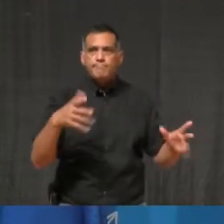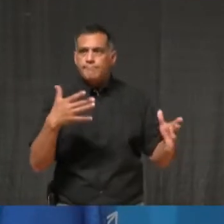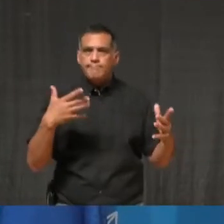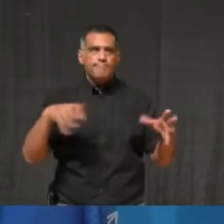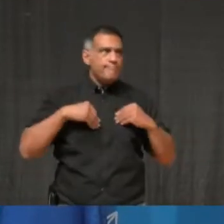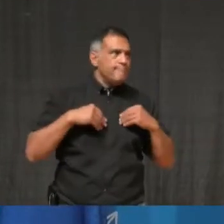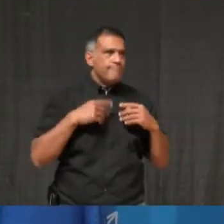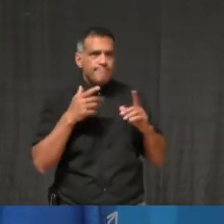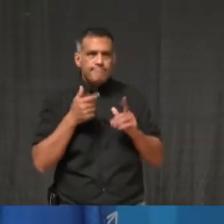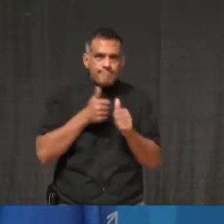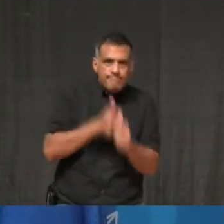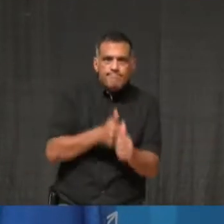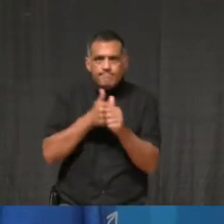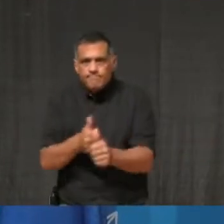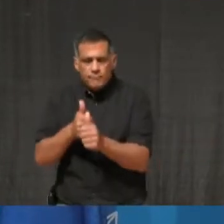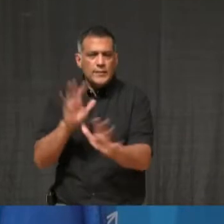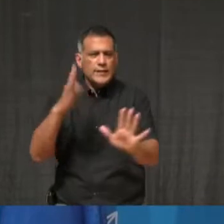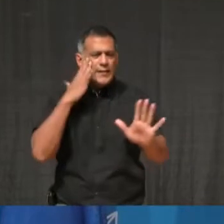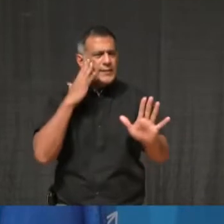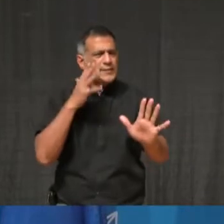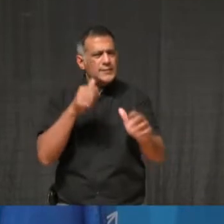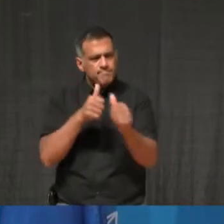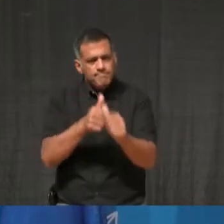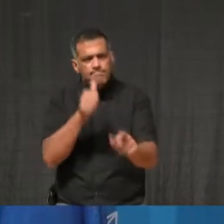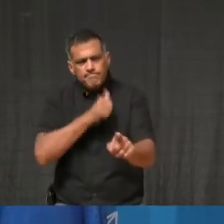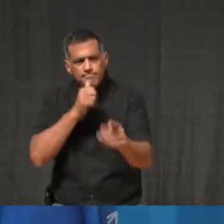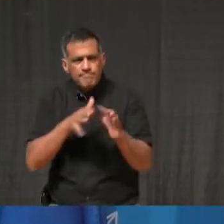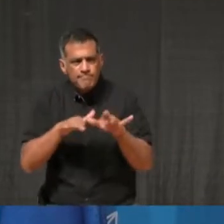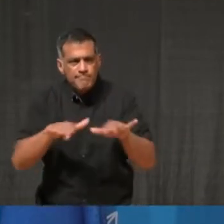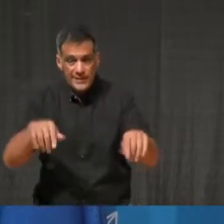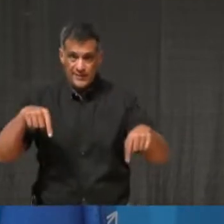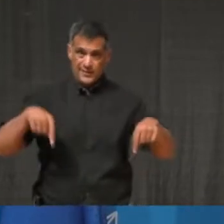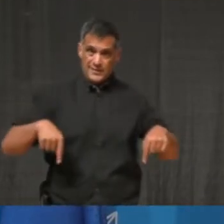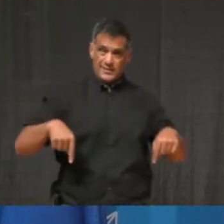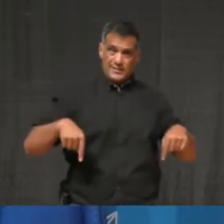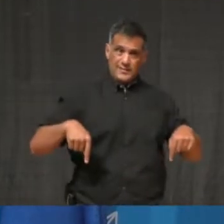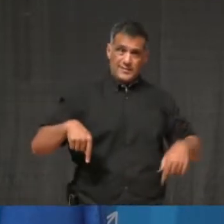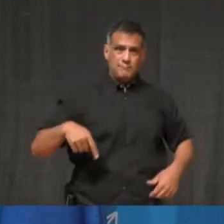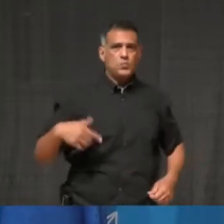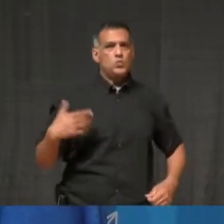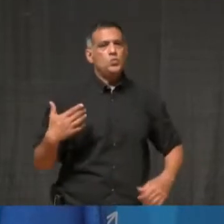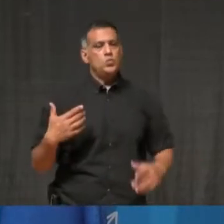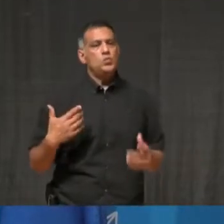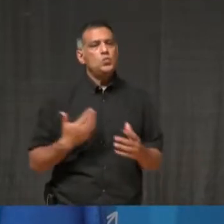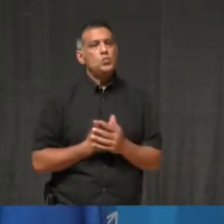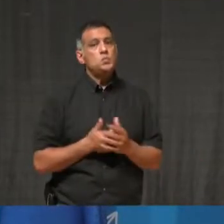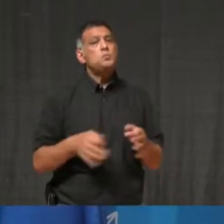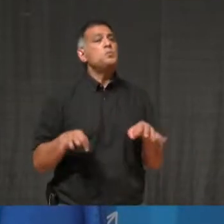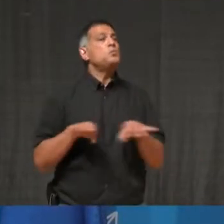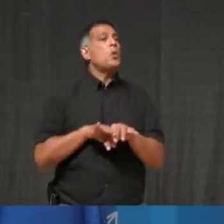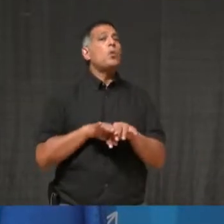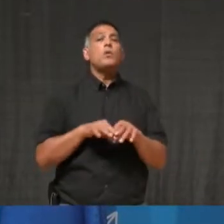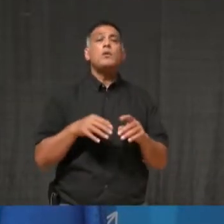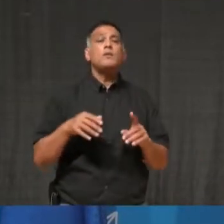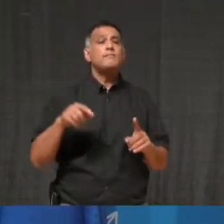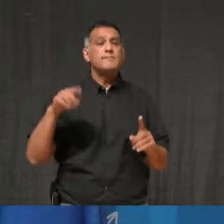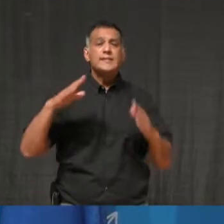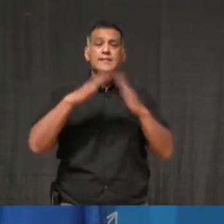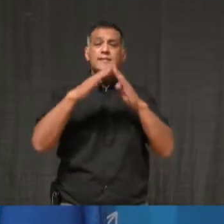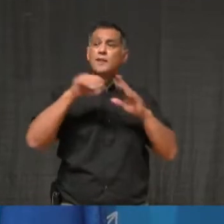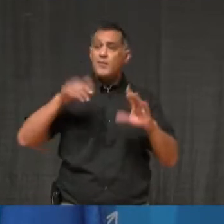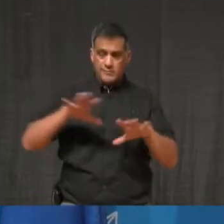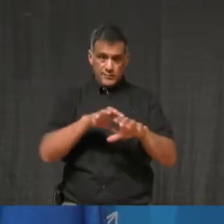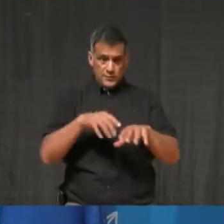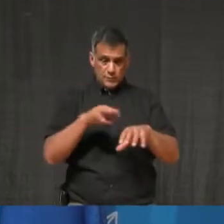that this is the world's largest open-book test, and that in other jurisdictions, at levels of viral transmission that we